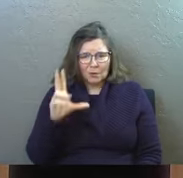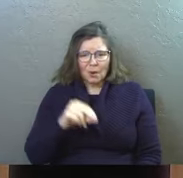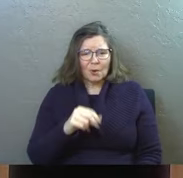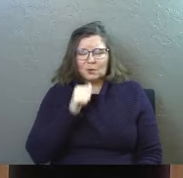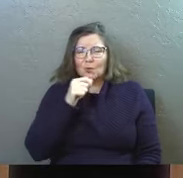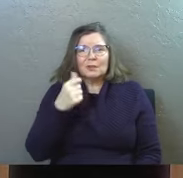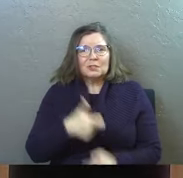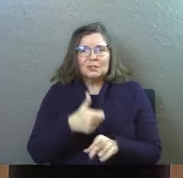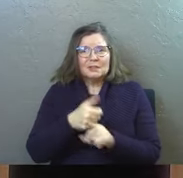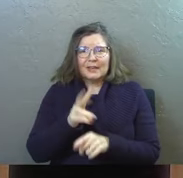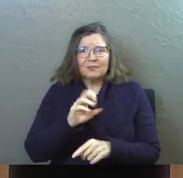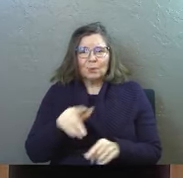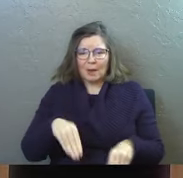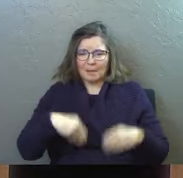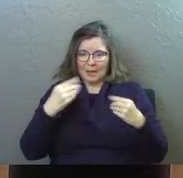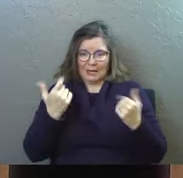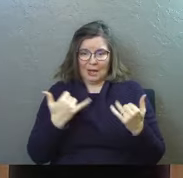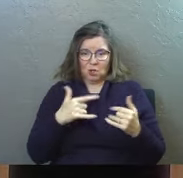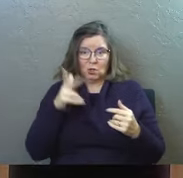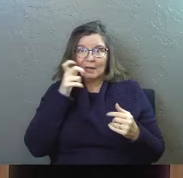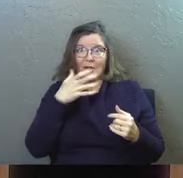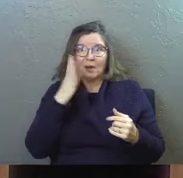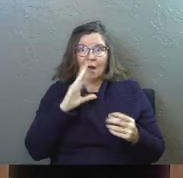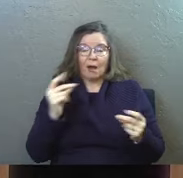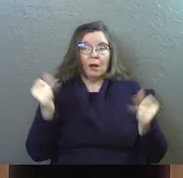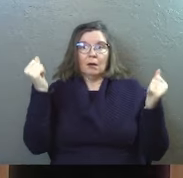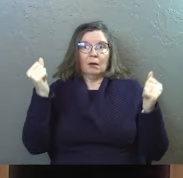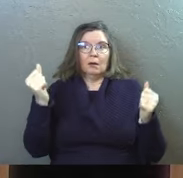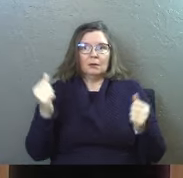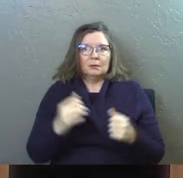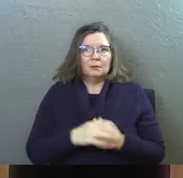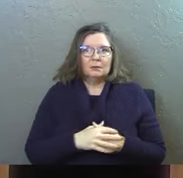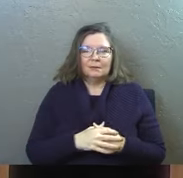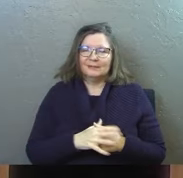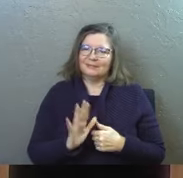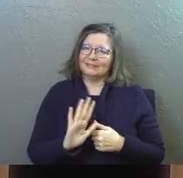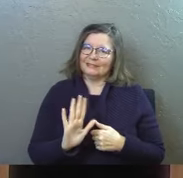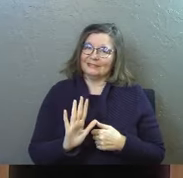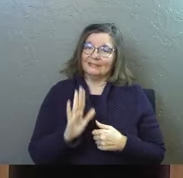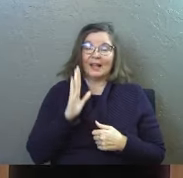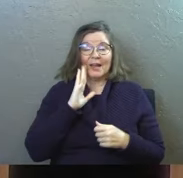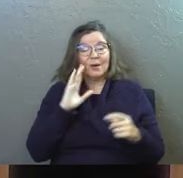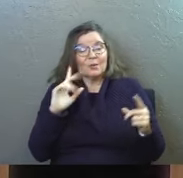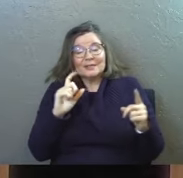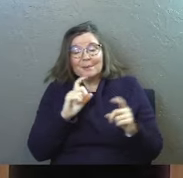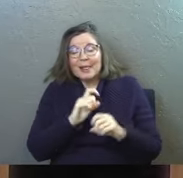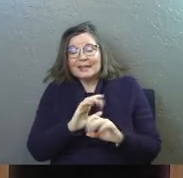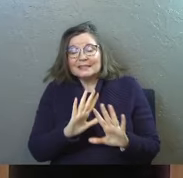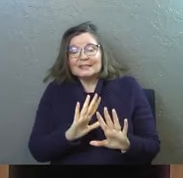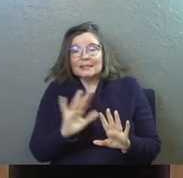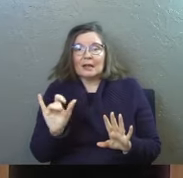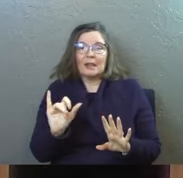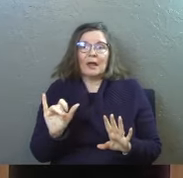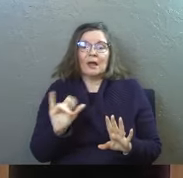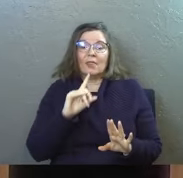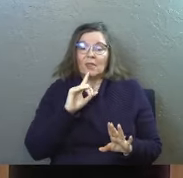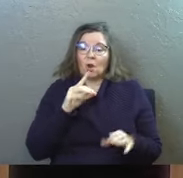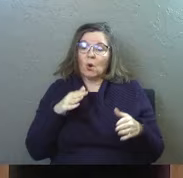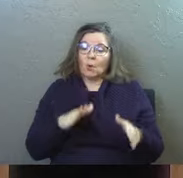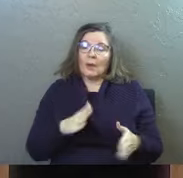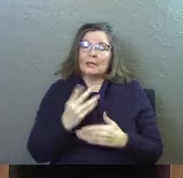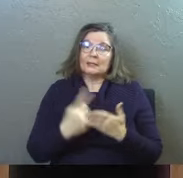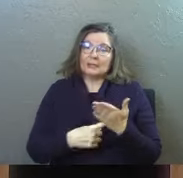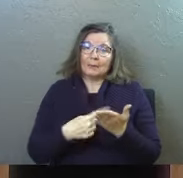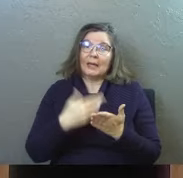no don't get yourself a wool blanket and now all sudden you're going to hear God oh that's complex and it's like and there are